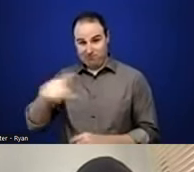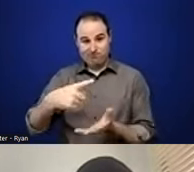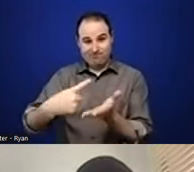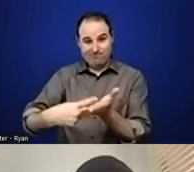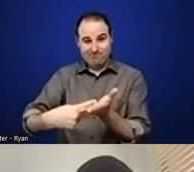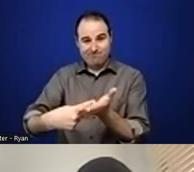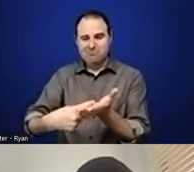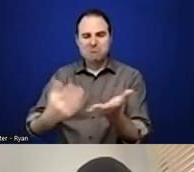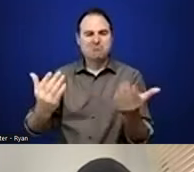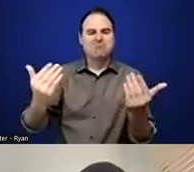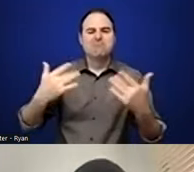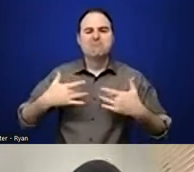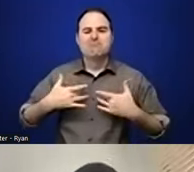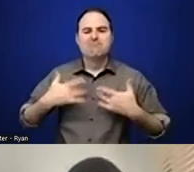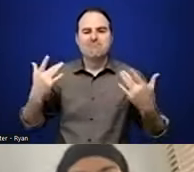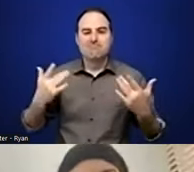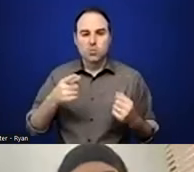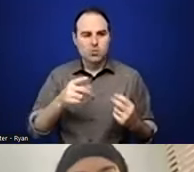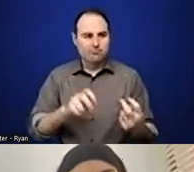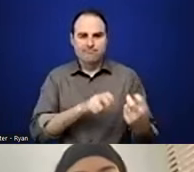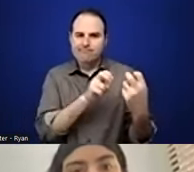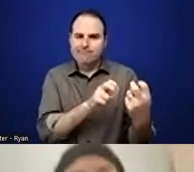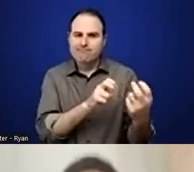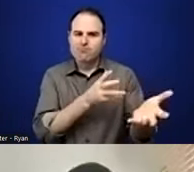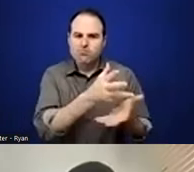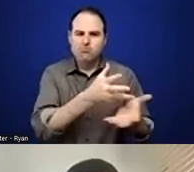experienced meaning in engagements of oral histories?